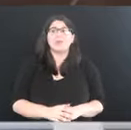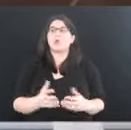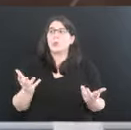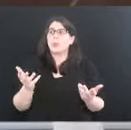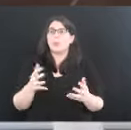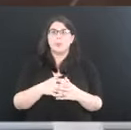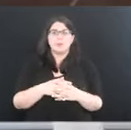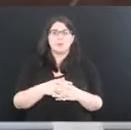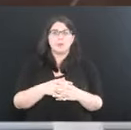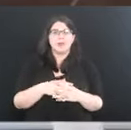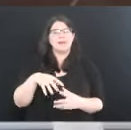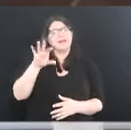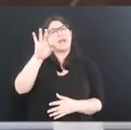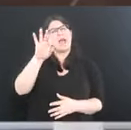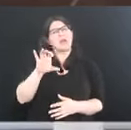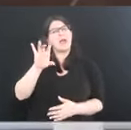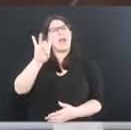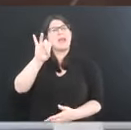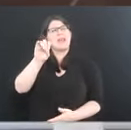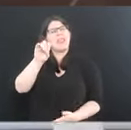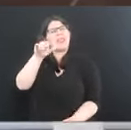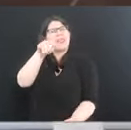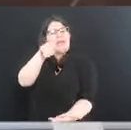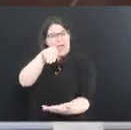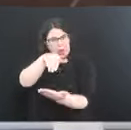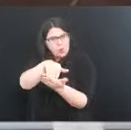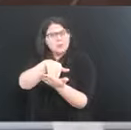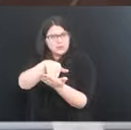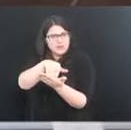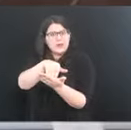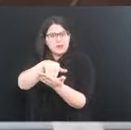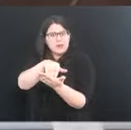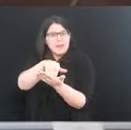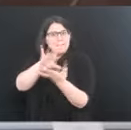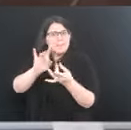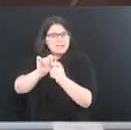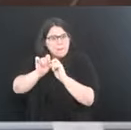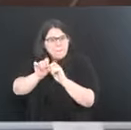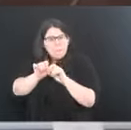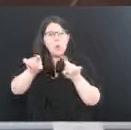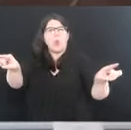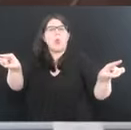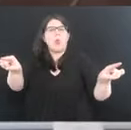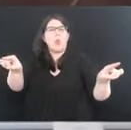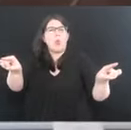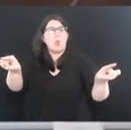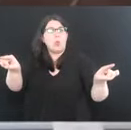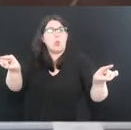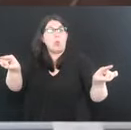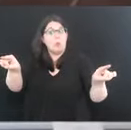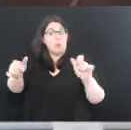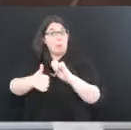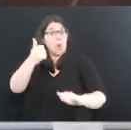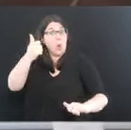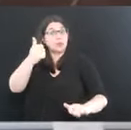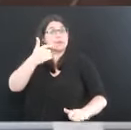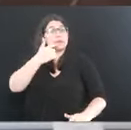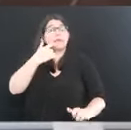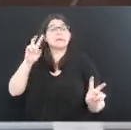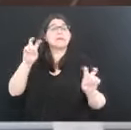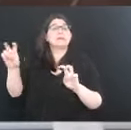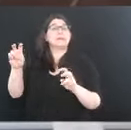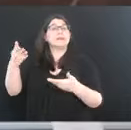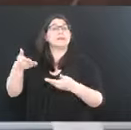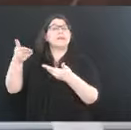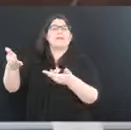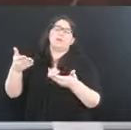of the 980,000, approximately two-thirds of those messages were noted as delivered. Not delivered would mean unanswered or